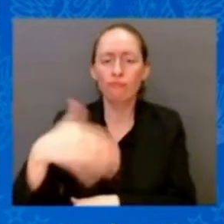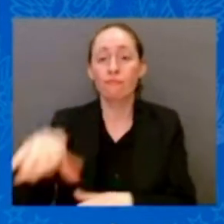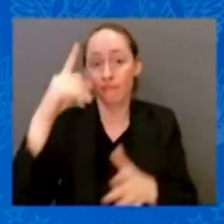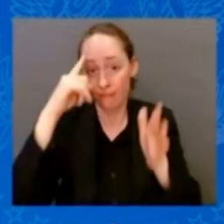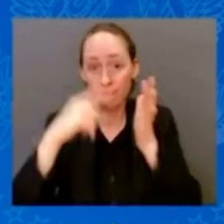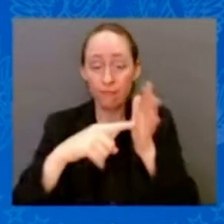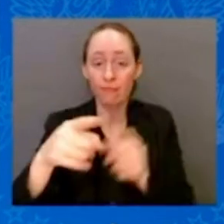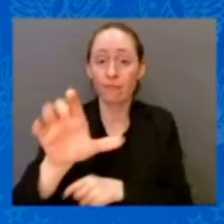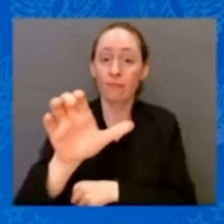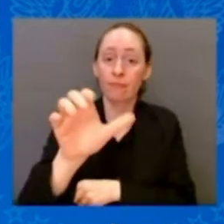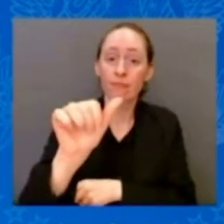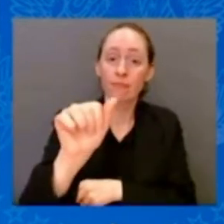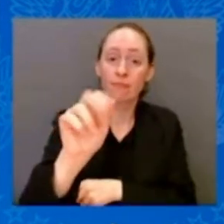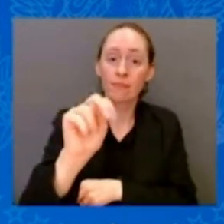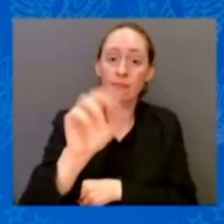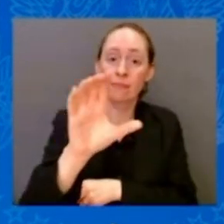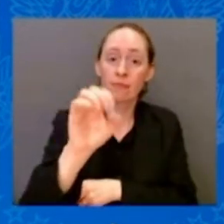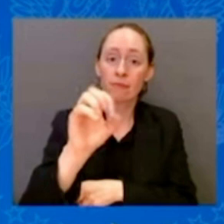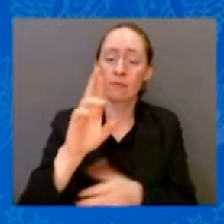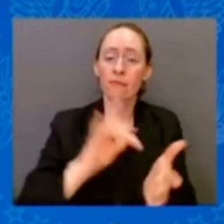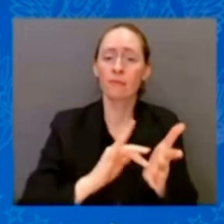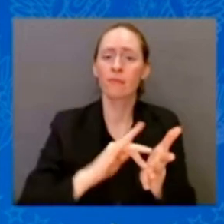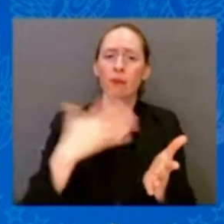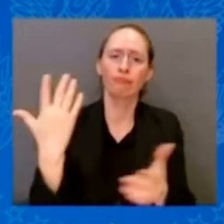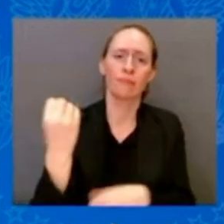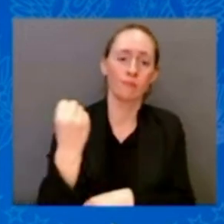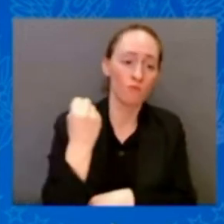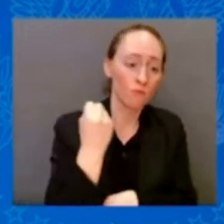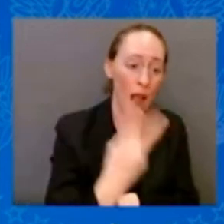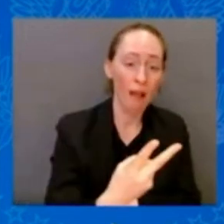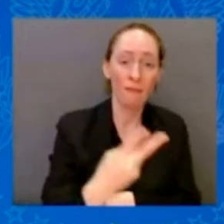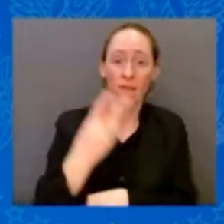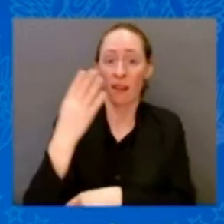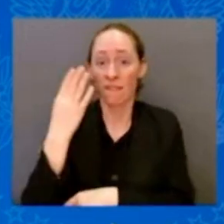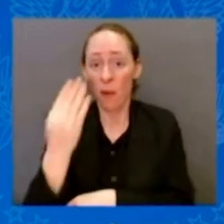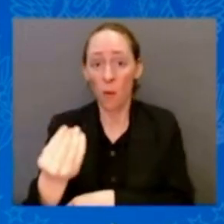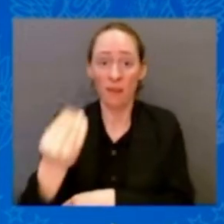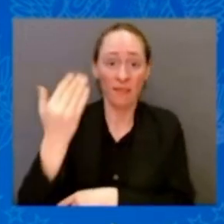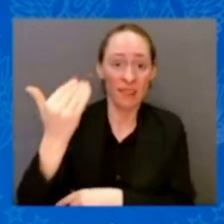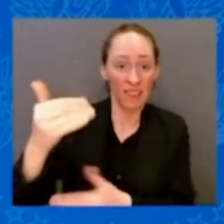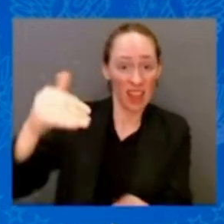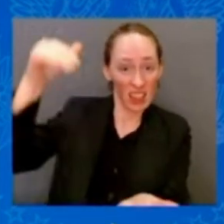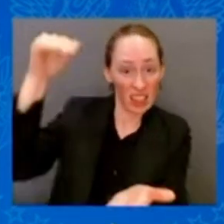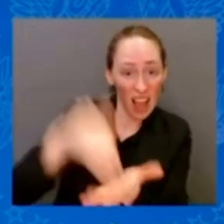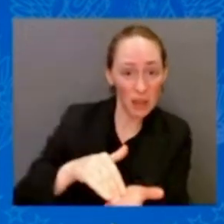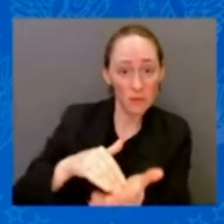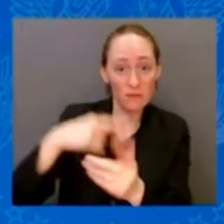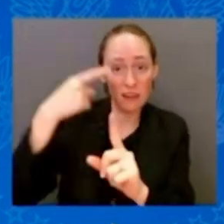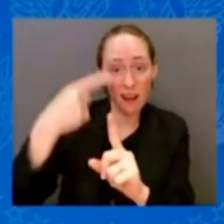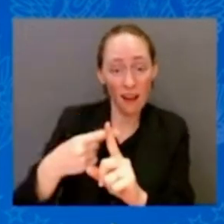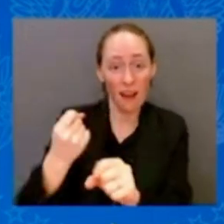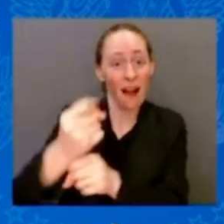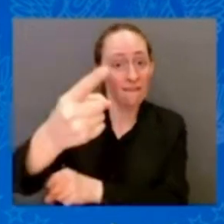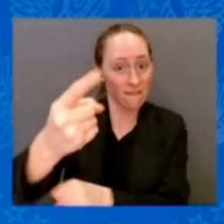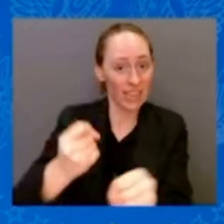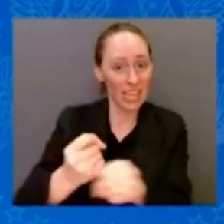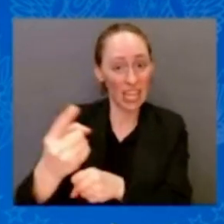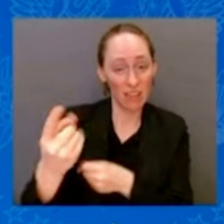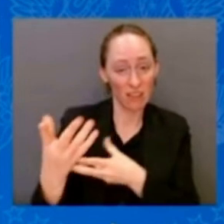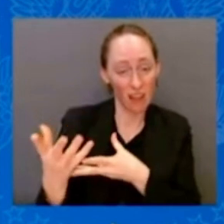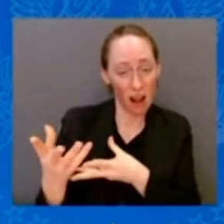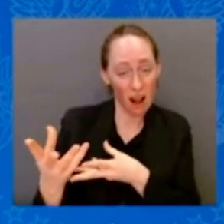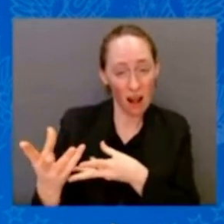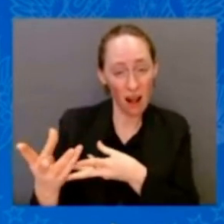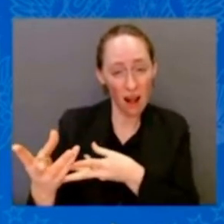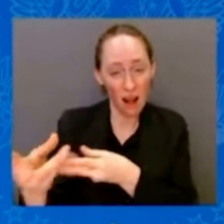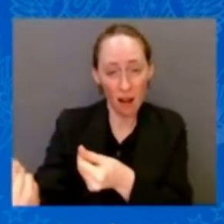$14,000 a year. Well, as of this year, they can be charged no more — they can pay no more than $3,500, no matter